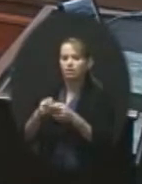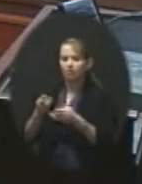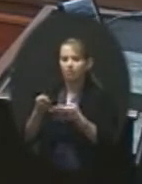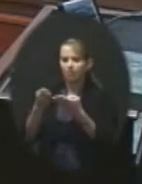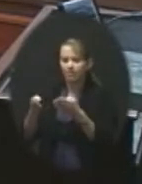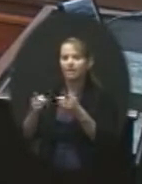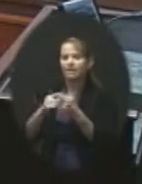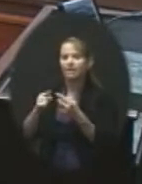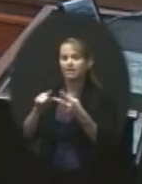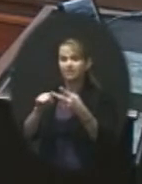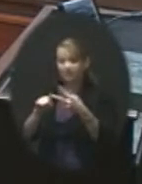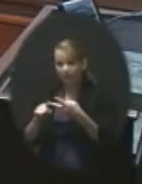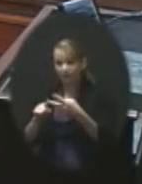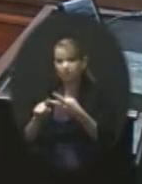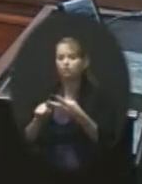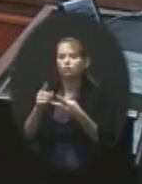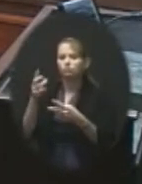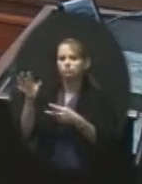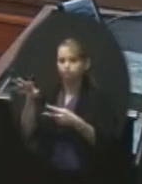a delegate.